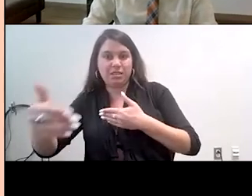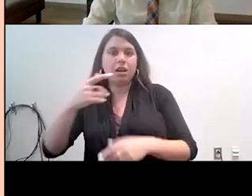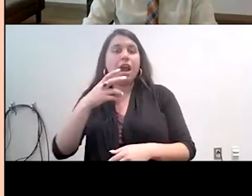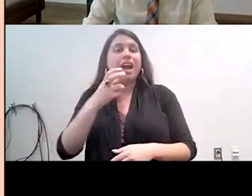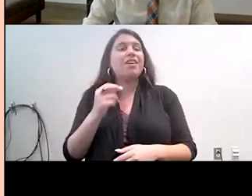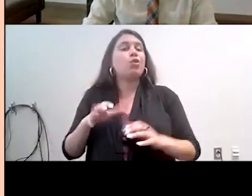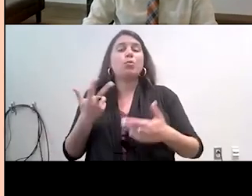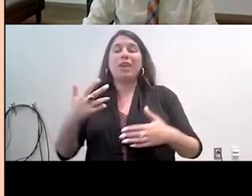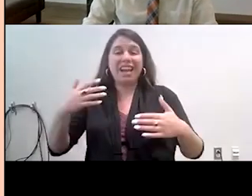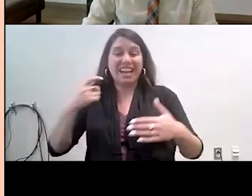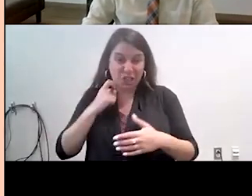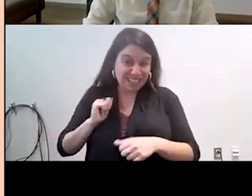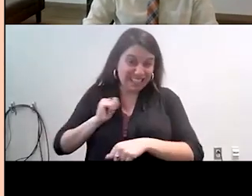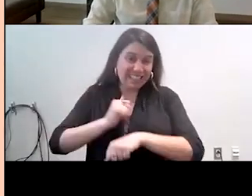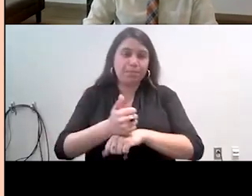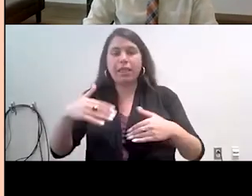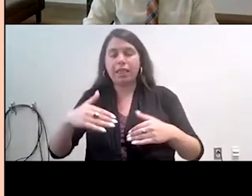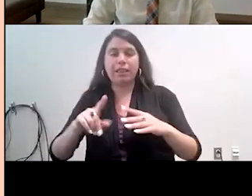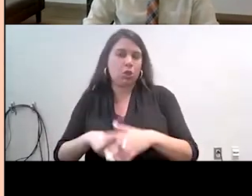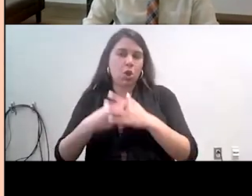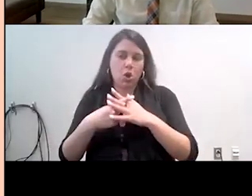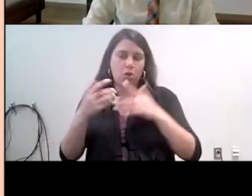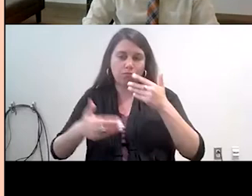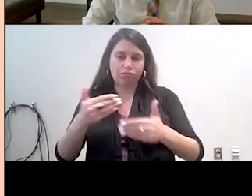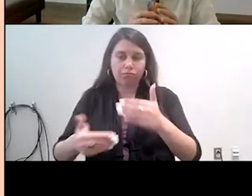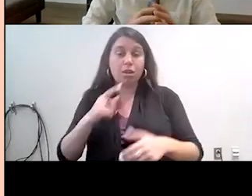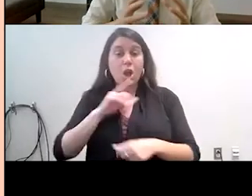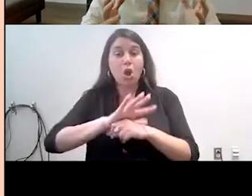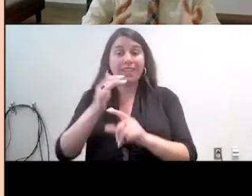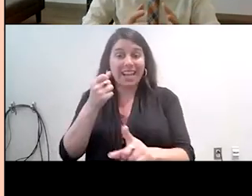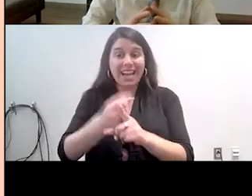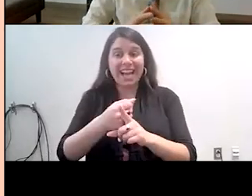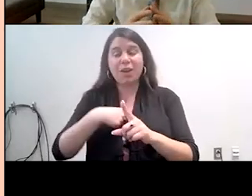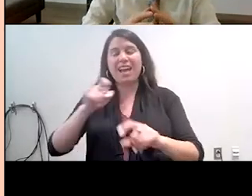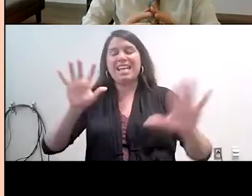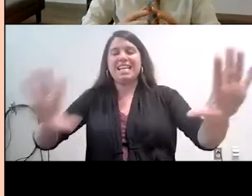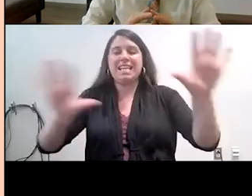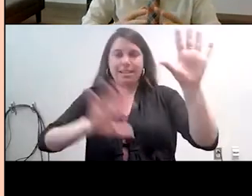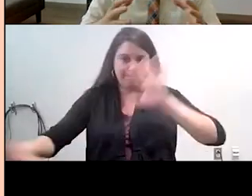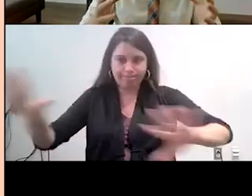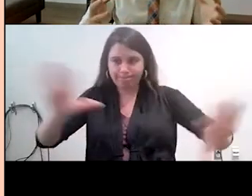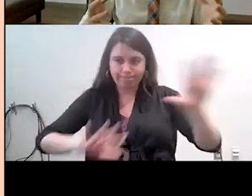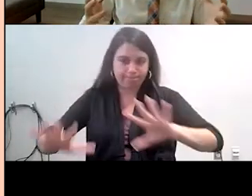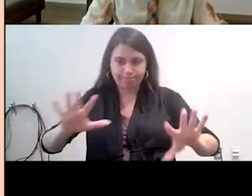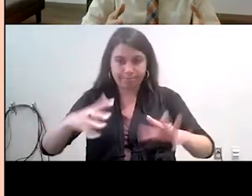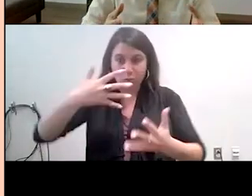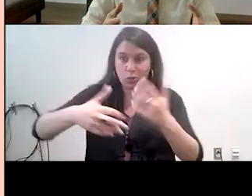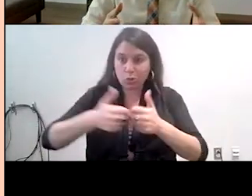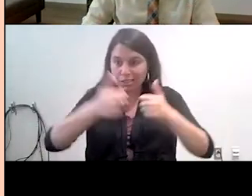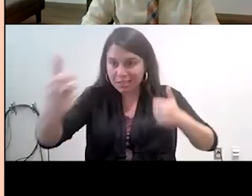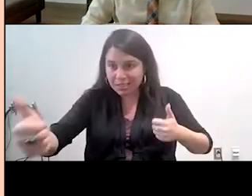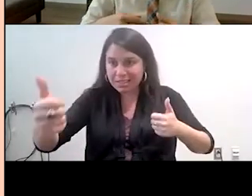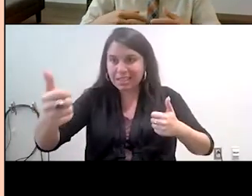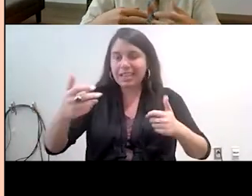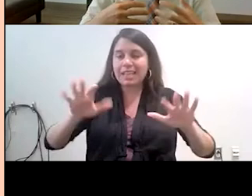unfortunately and so when COVID hit we had to totally reshuffle because social distancing became part of the